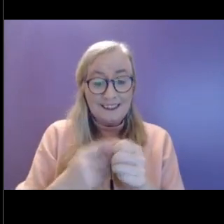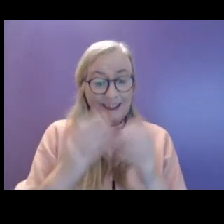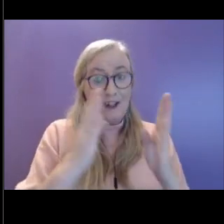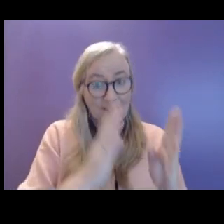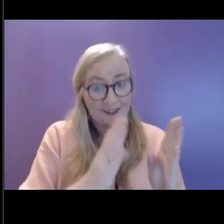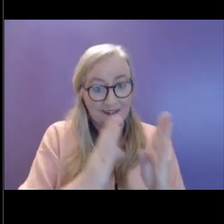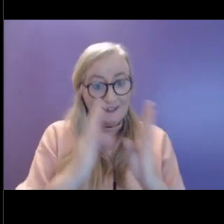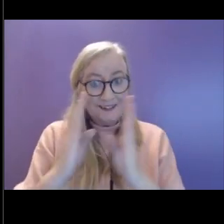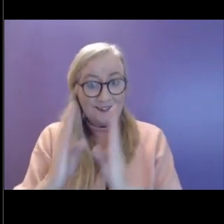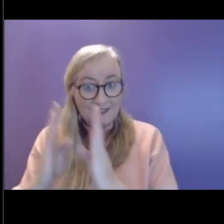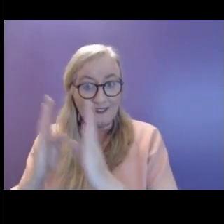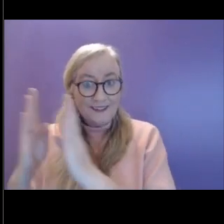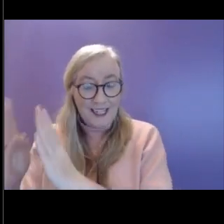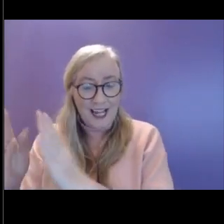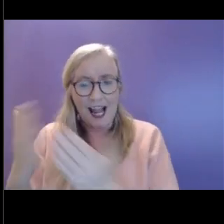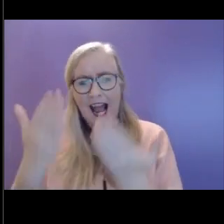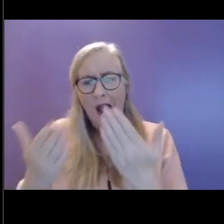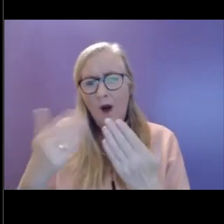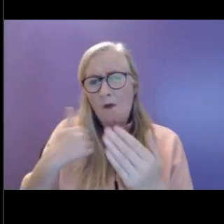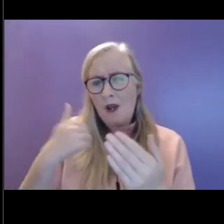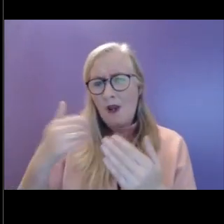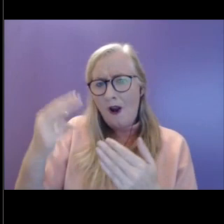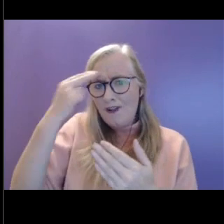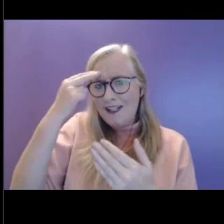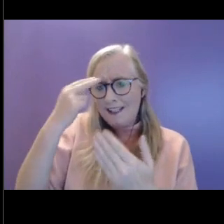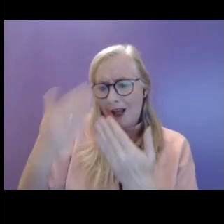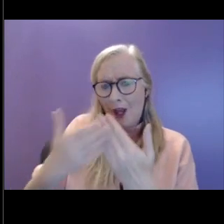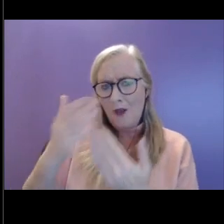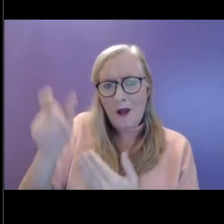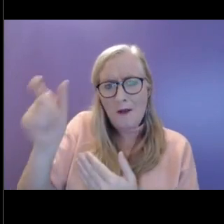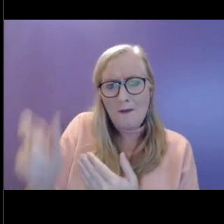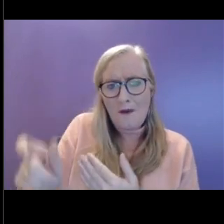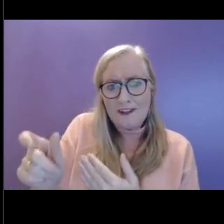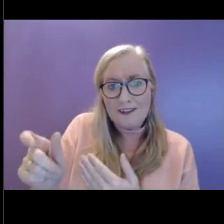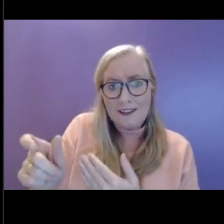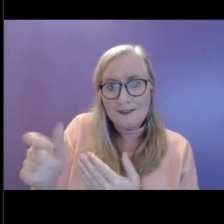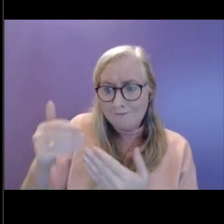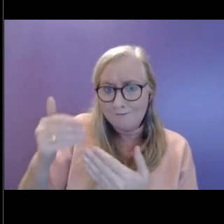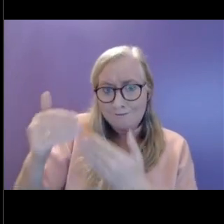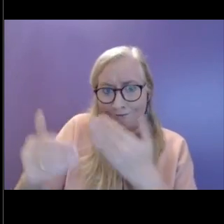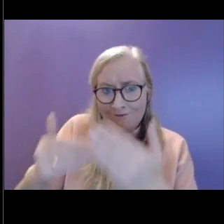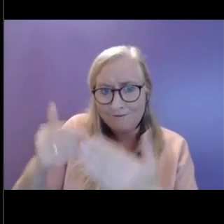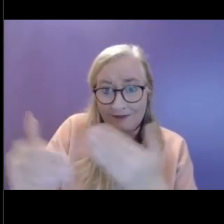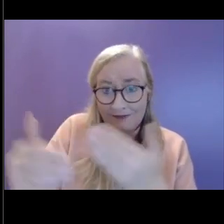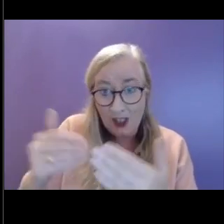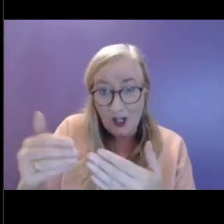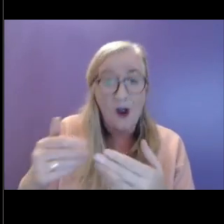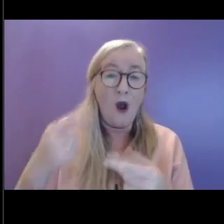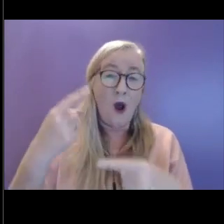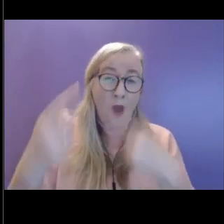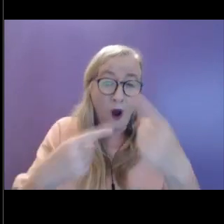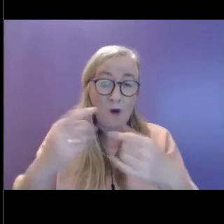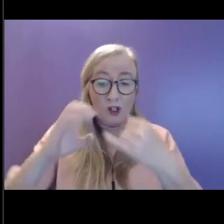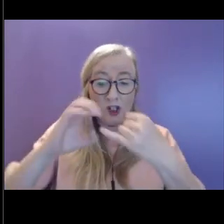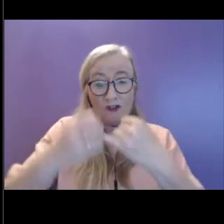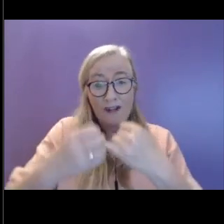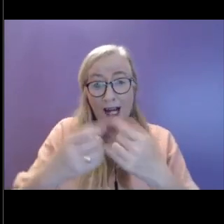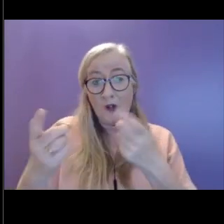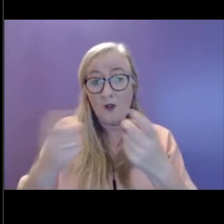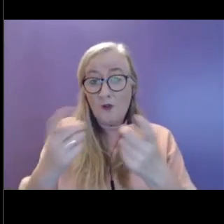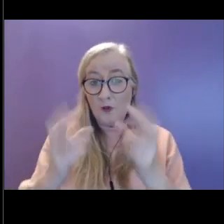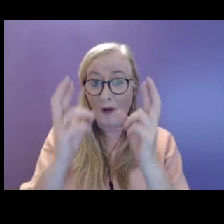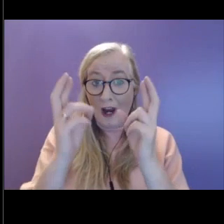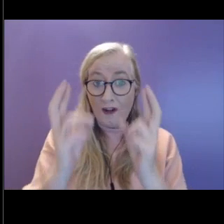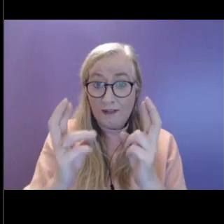understand the young person in our life about a third of the time. We need to be striving to get it right and working